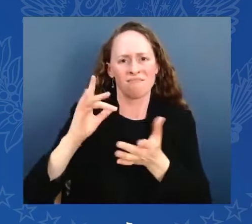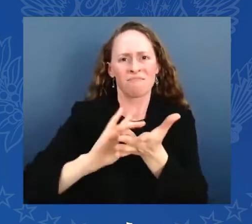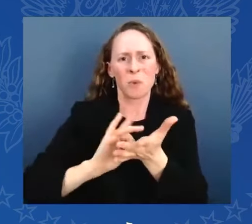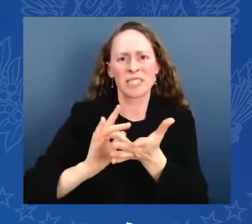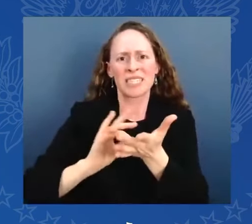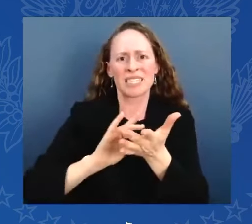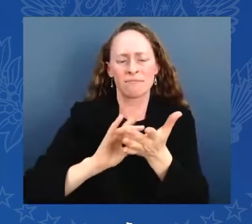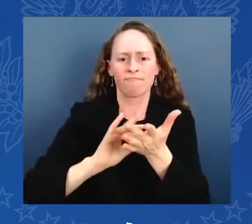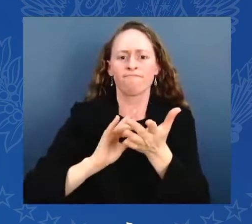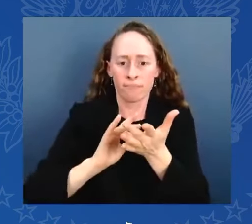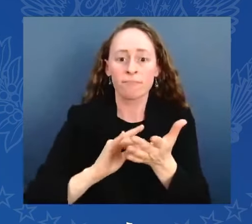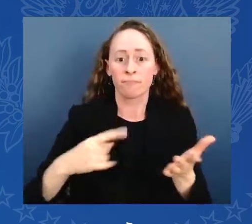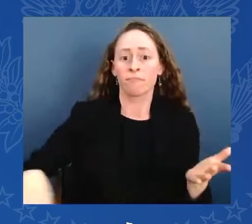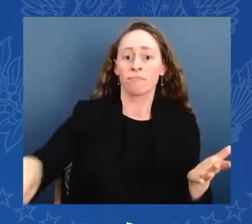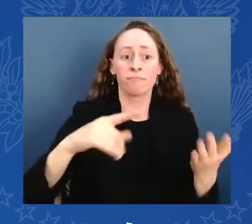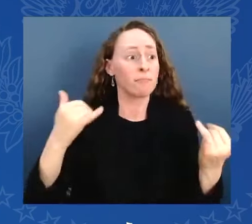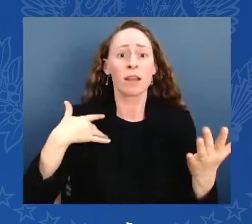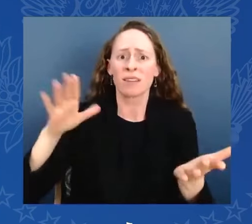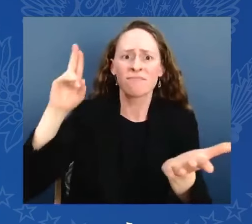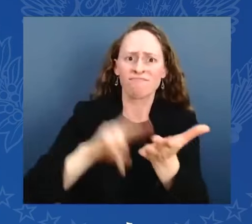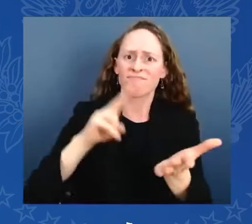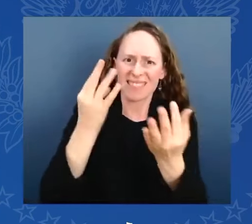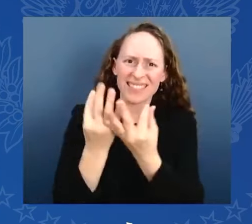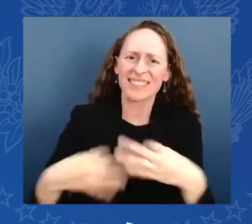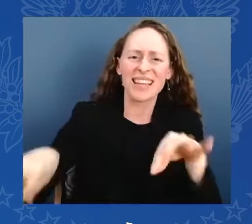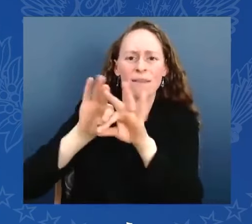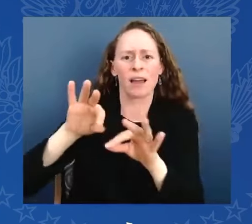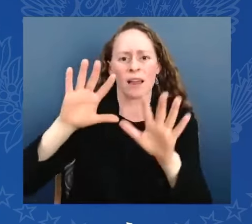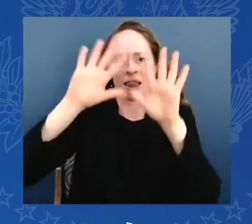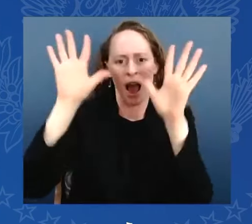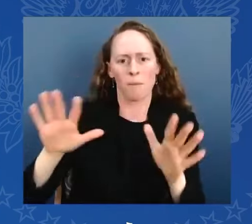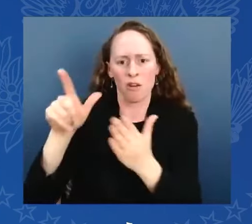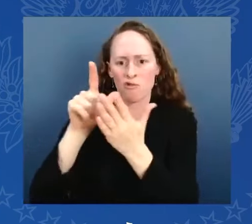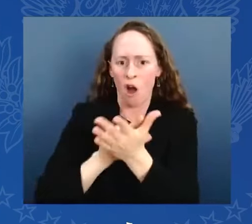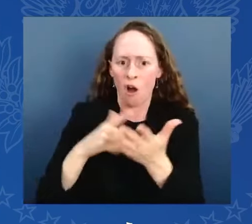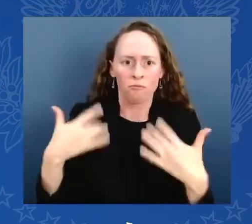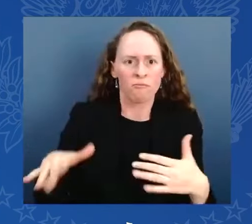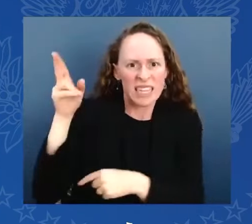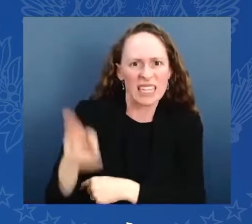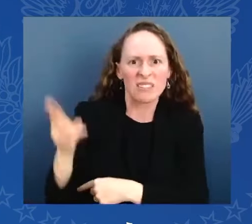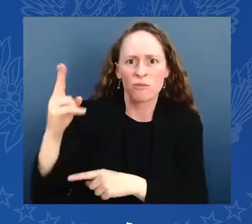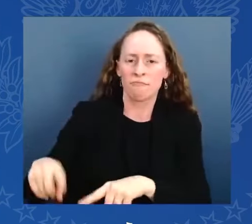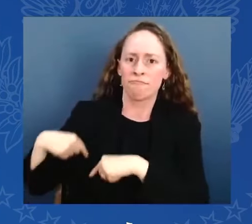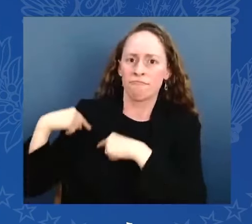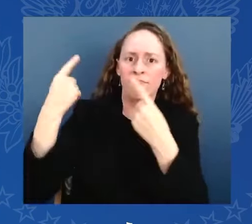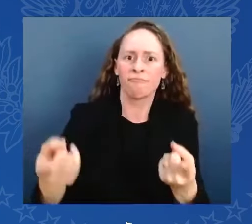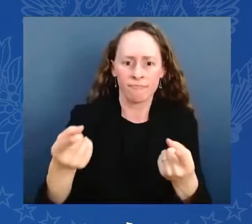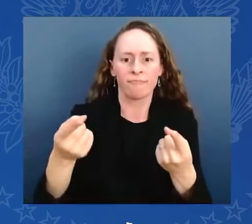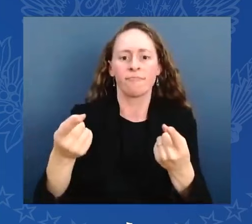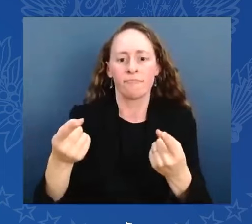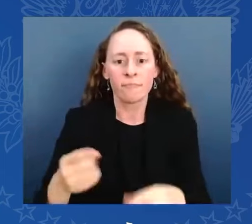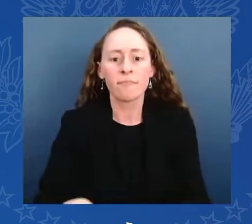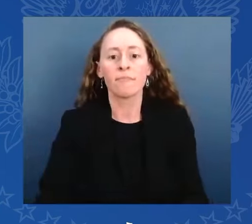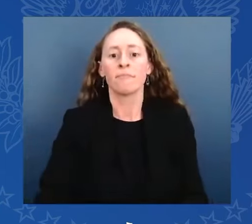law in 30 years. Today, the violent crime rate is at a 50-year low. We're also